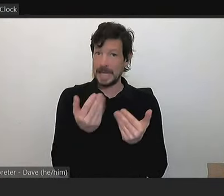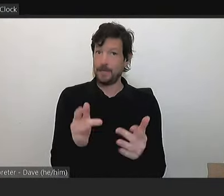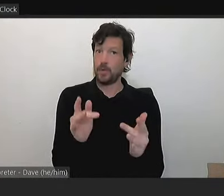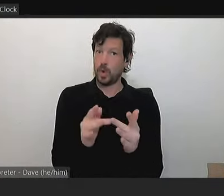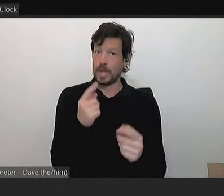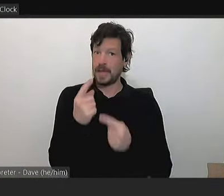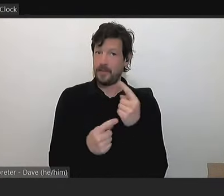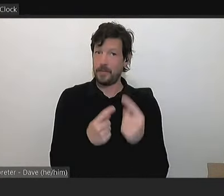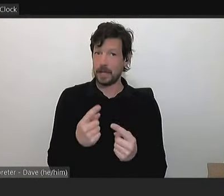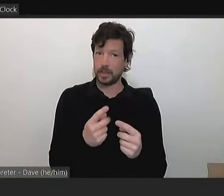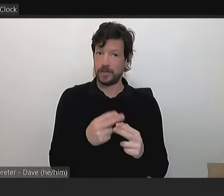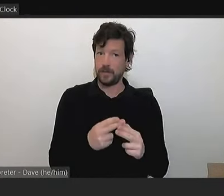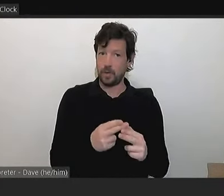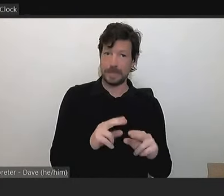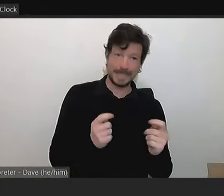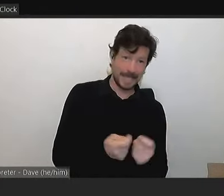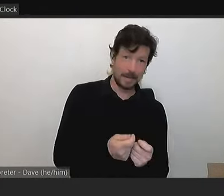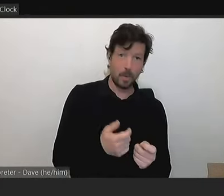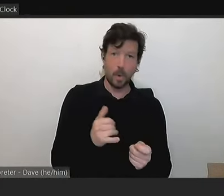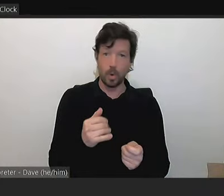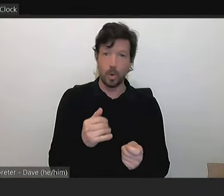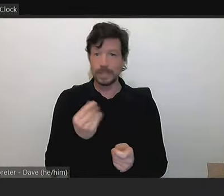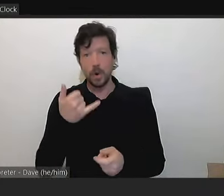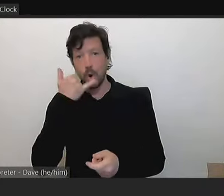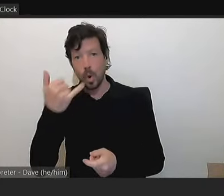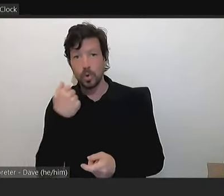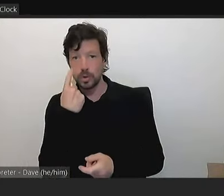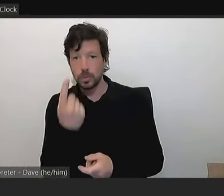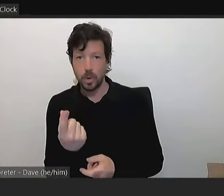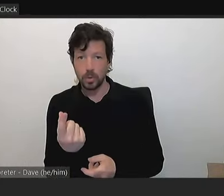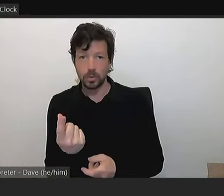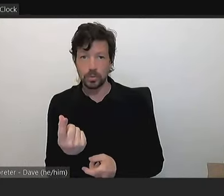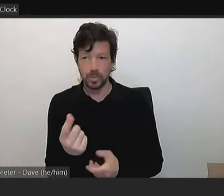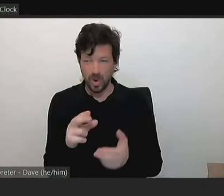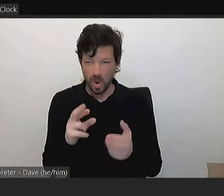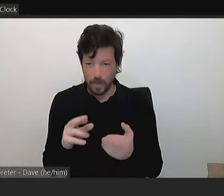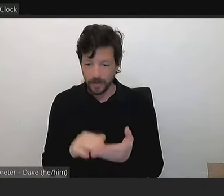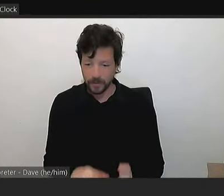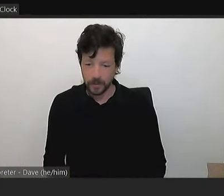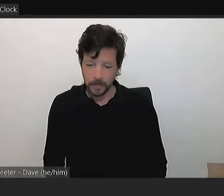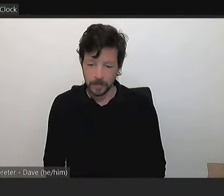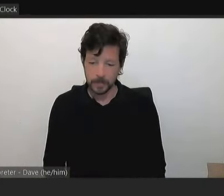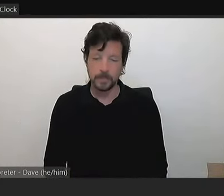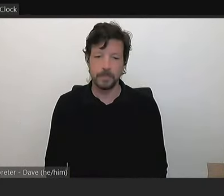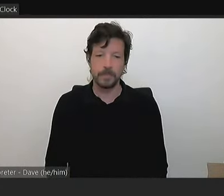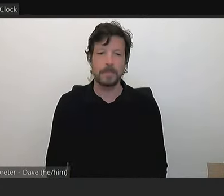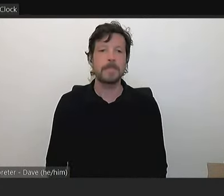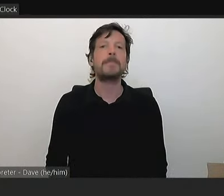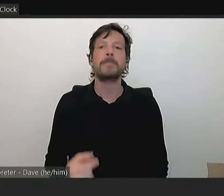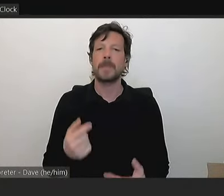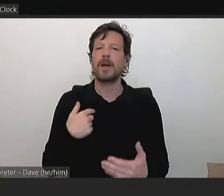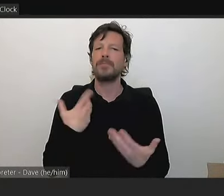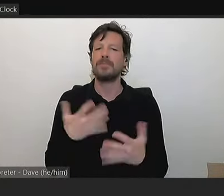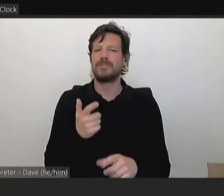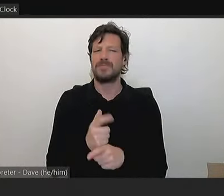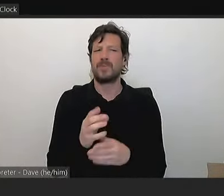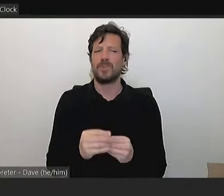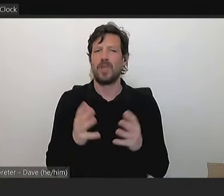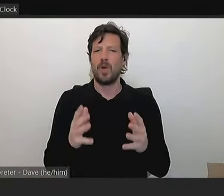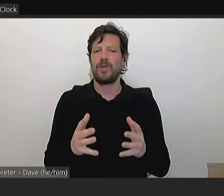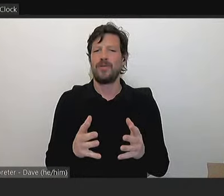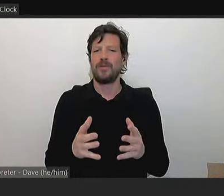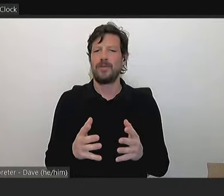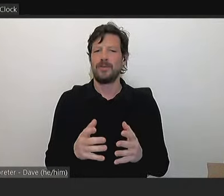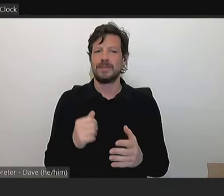or I can organise for an officer to call you tomorrow if you'd like some more information. I hope that's helpful. I've spoken to many officers here. I have multiple